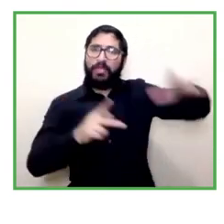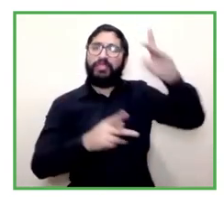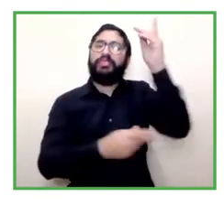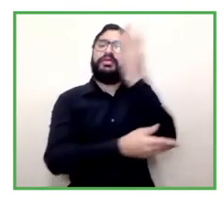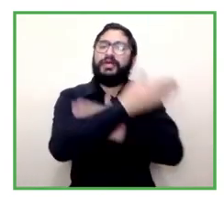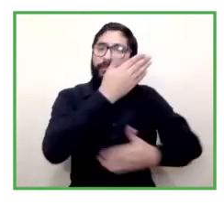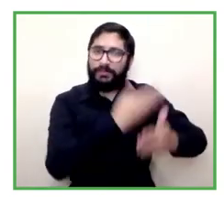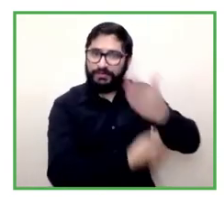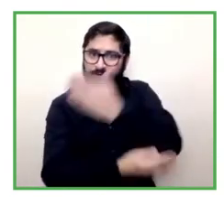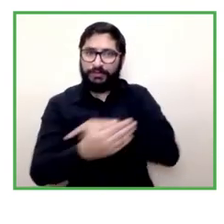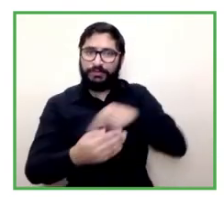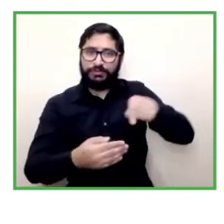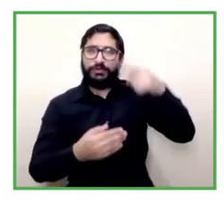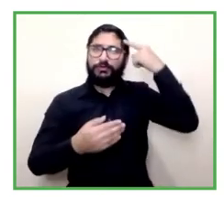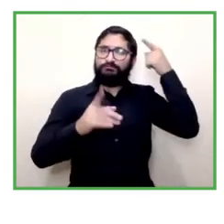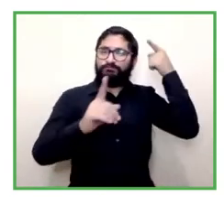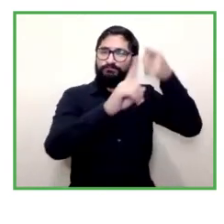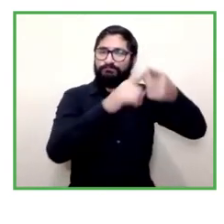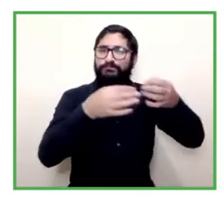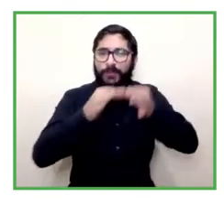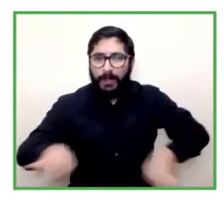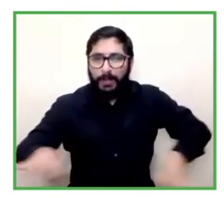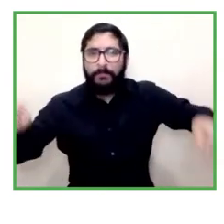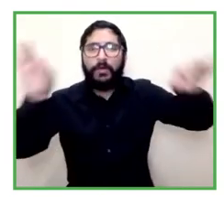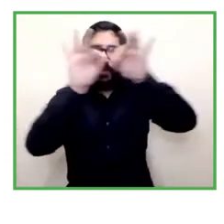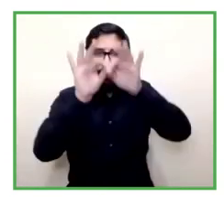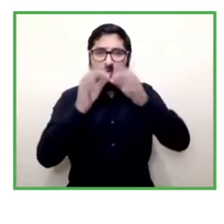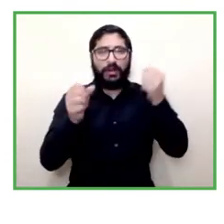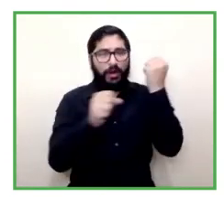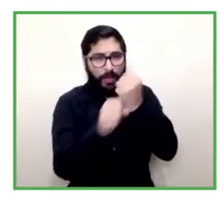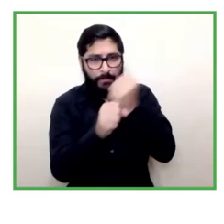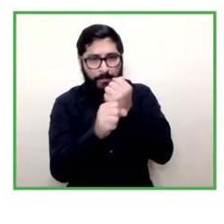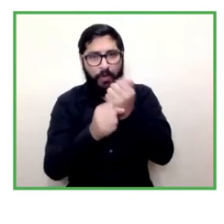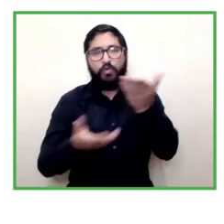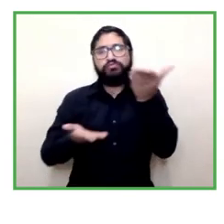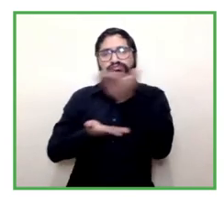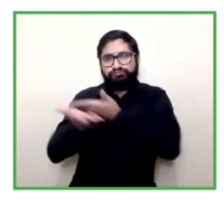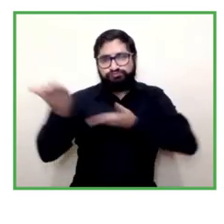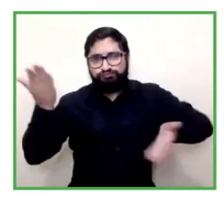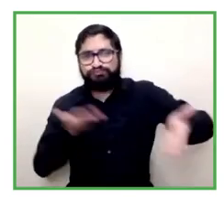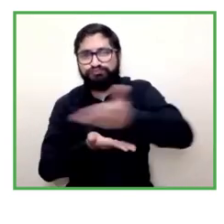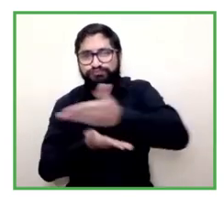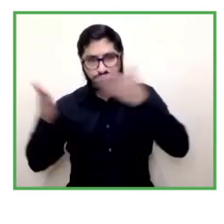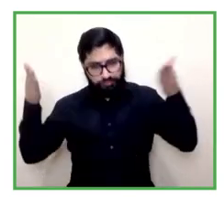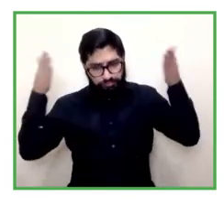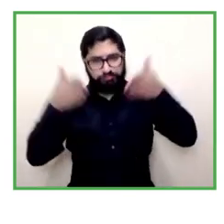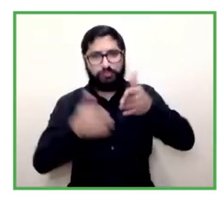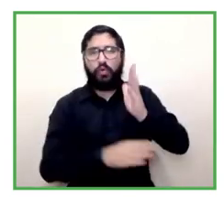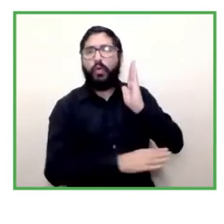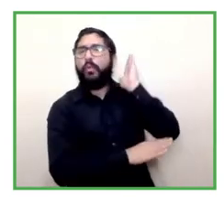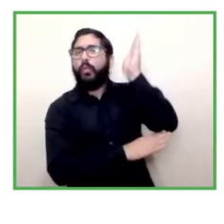mentioned is important something that it's coming for the future is associative work and cooperative work effectively this is something